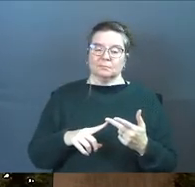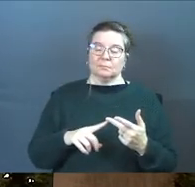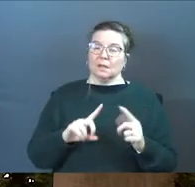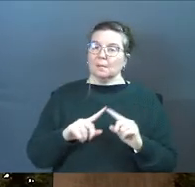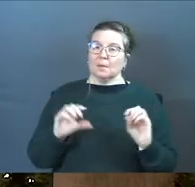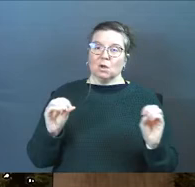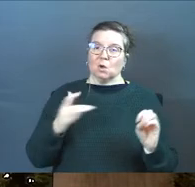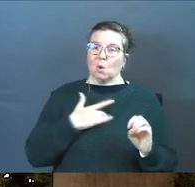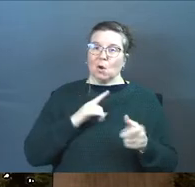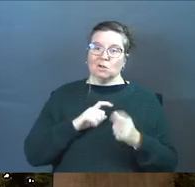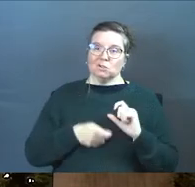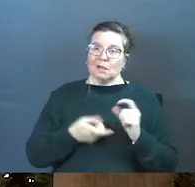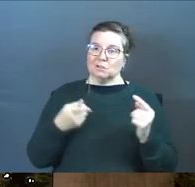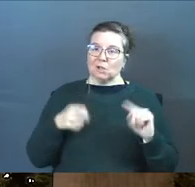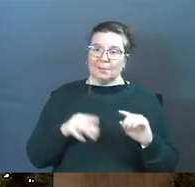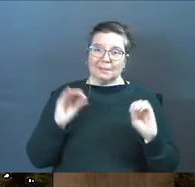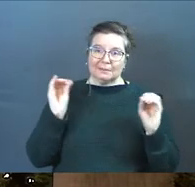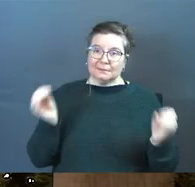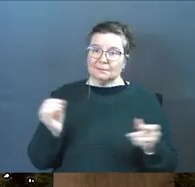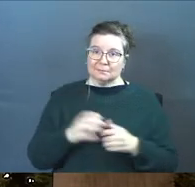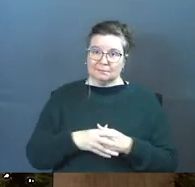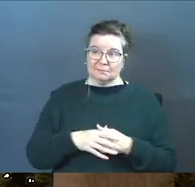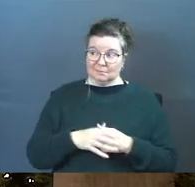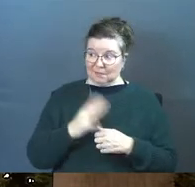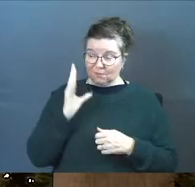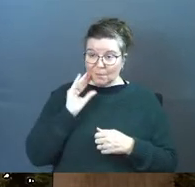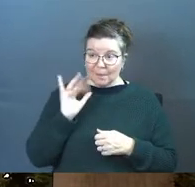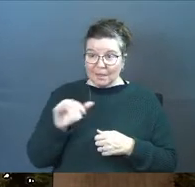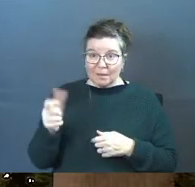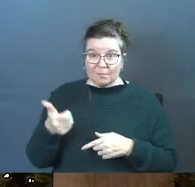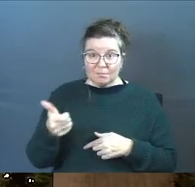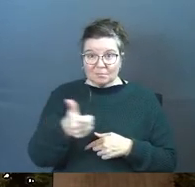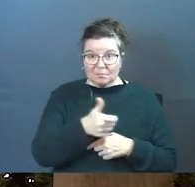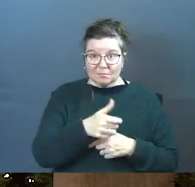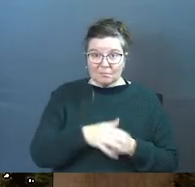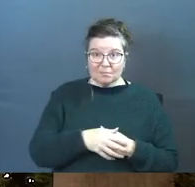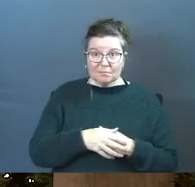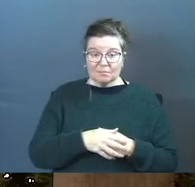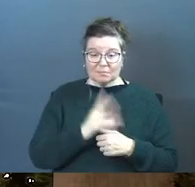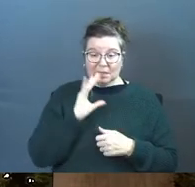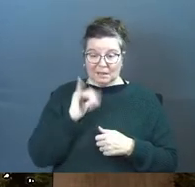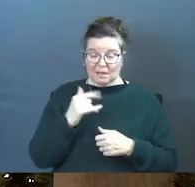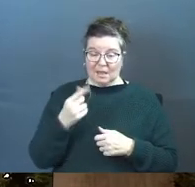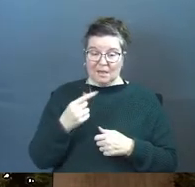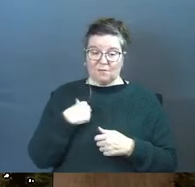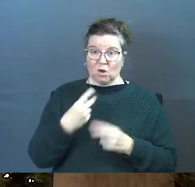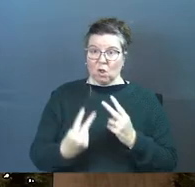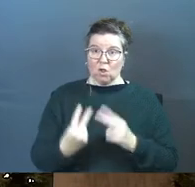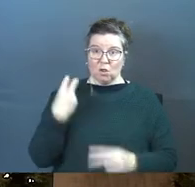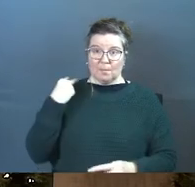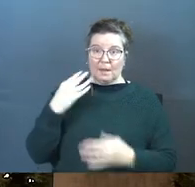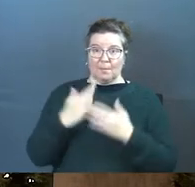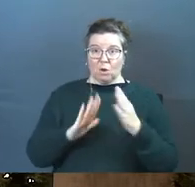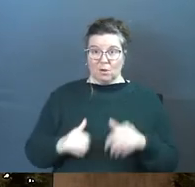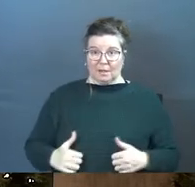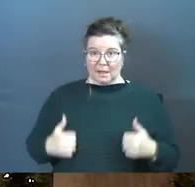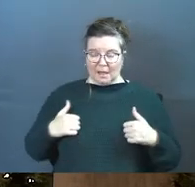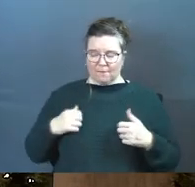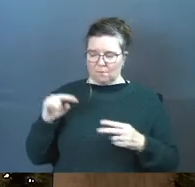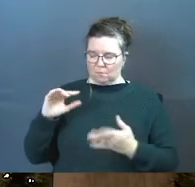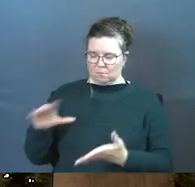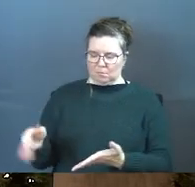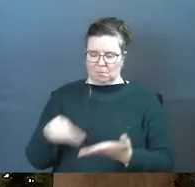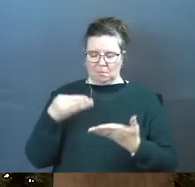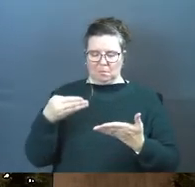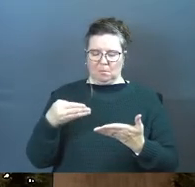but no heart change happened. Ever been there? Ever been there? Ever looked back at part of your life and said,